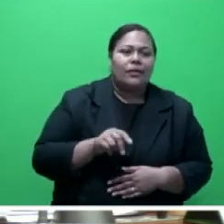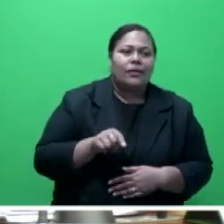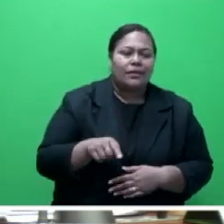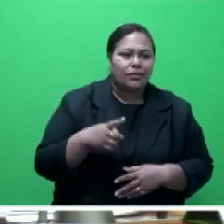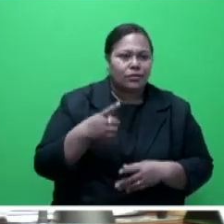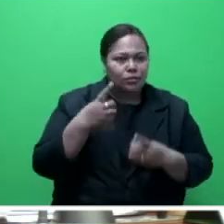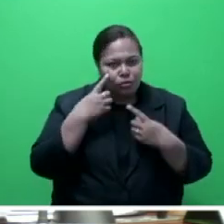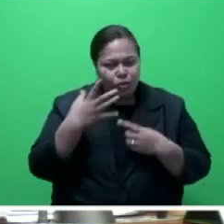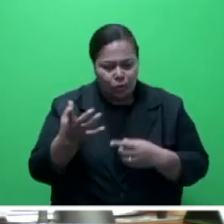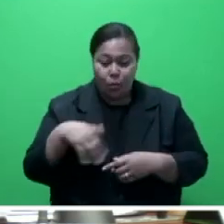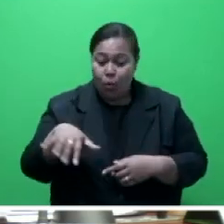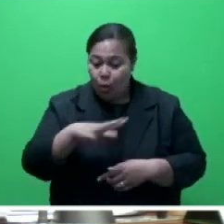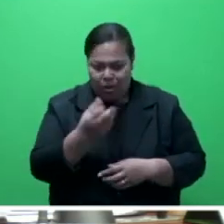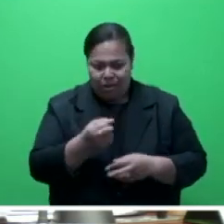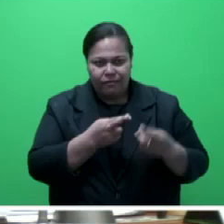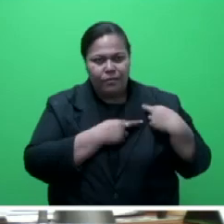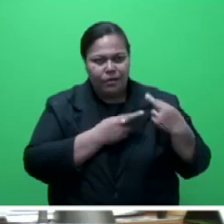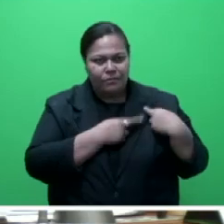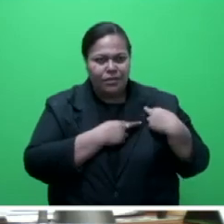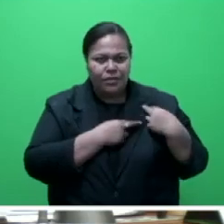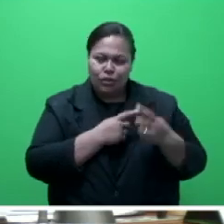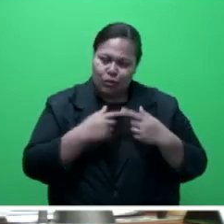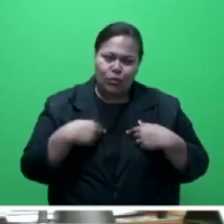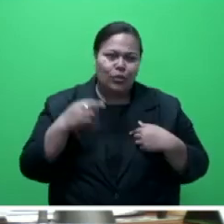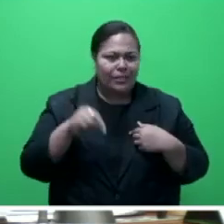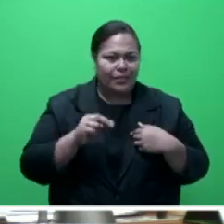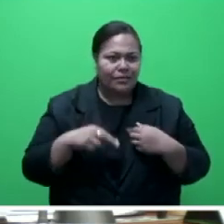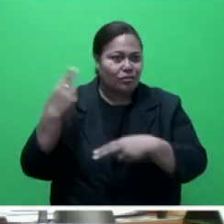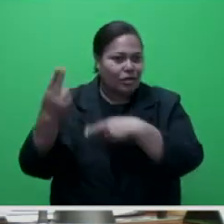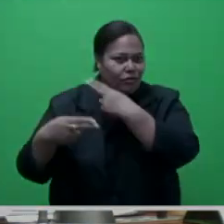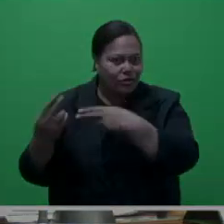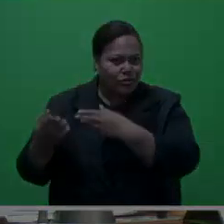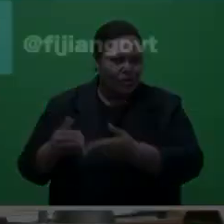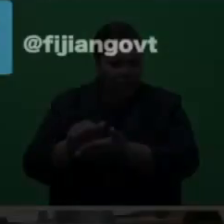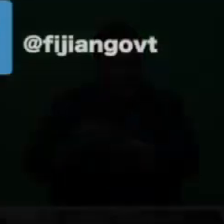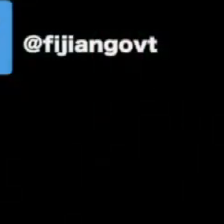role. This is our legacy, our gift to generations to come. Thank you.